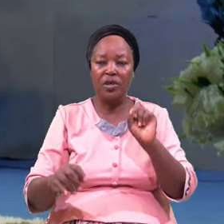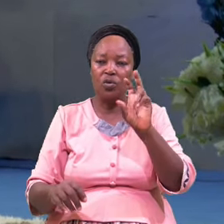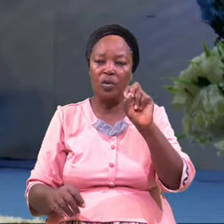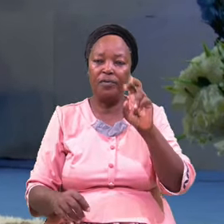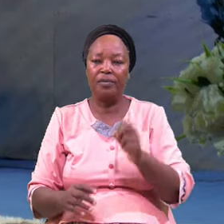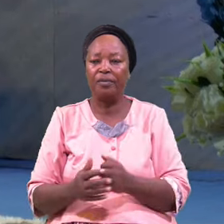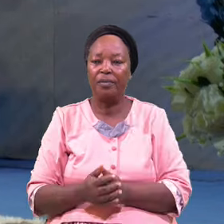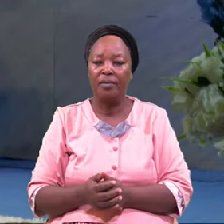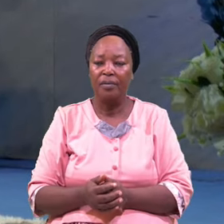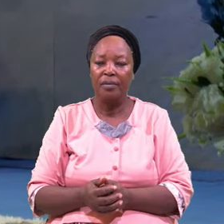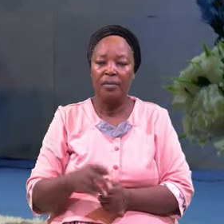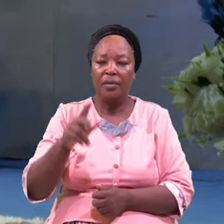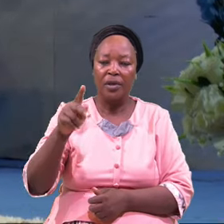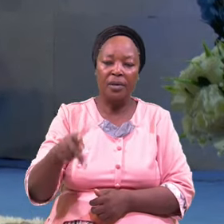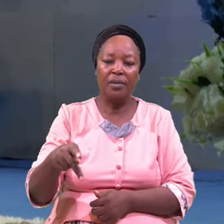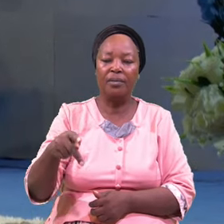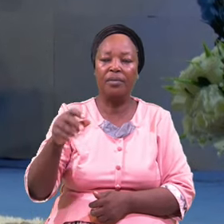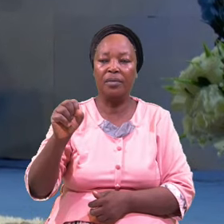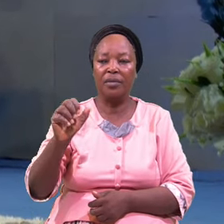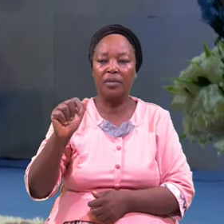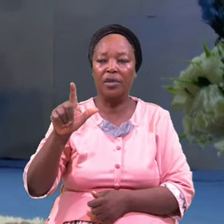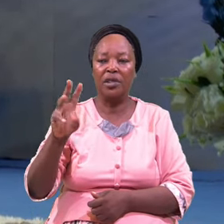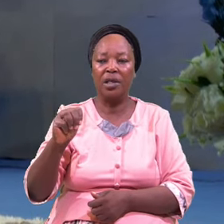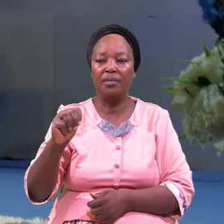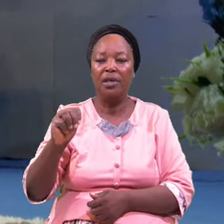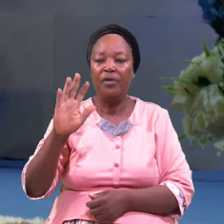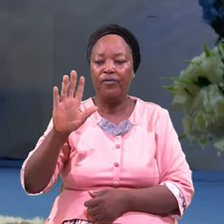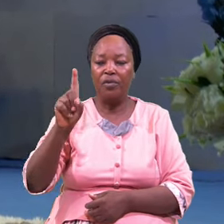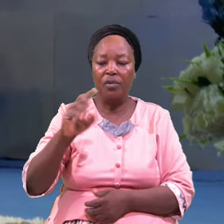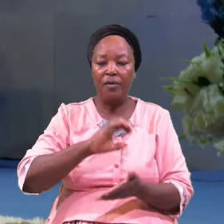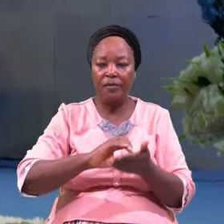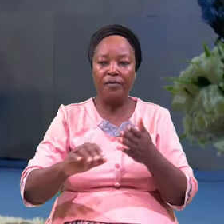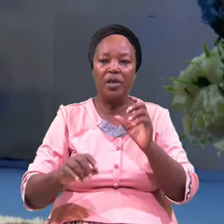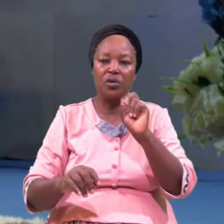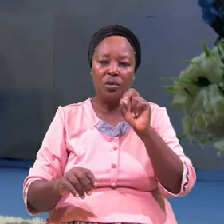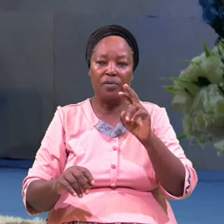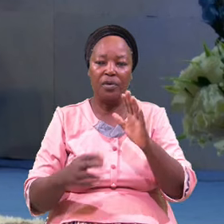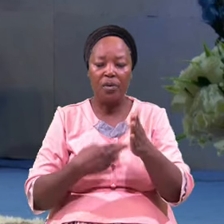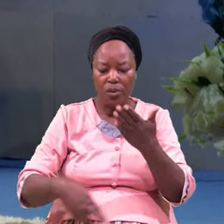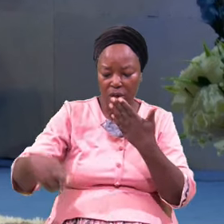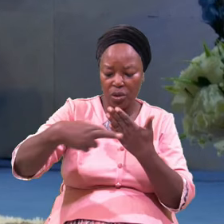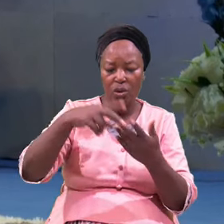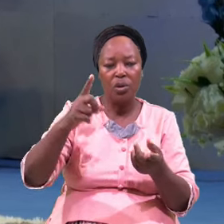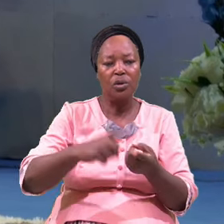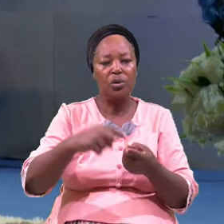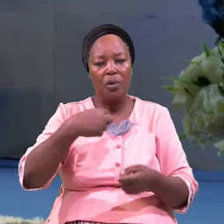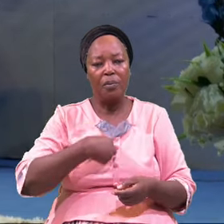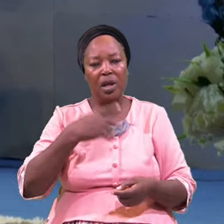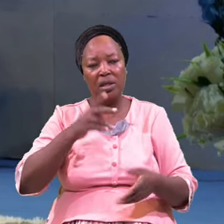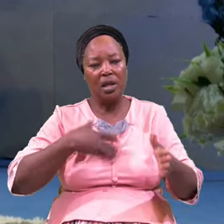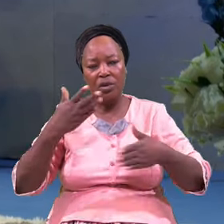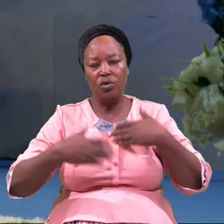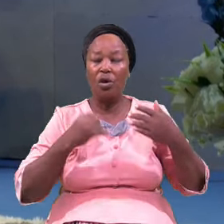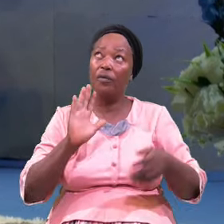In Psalm 51 Verse 12 Restore Unto Me The Joy Of Thy